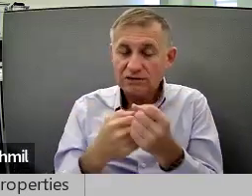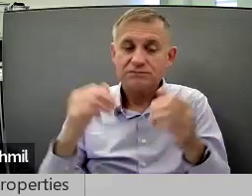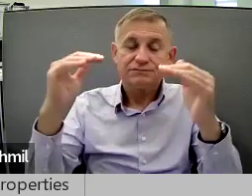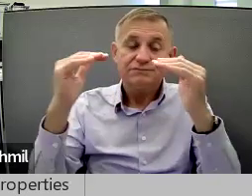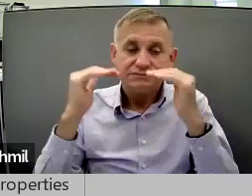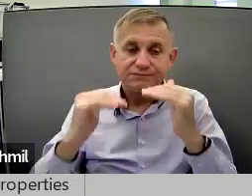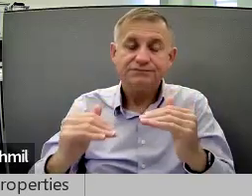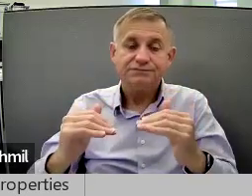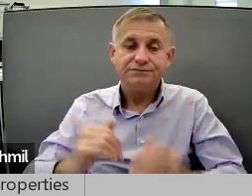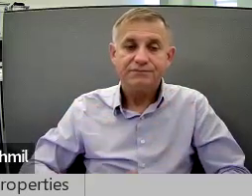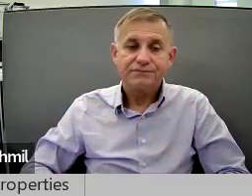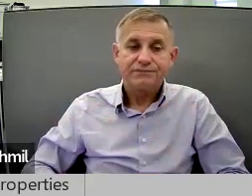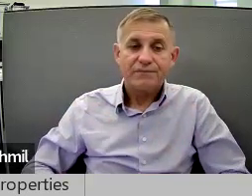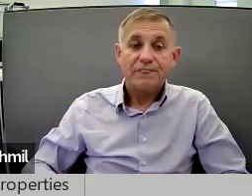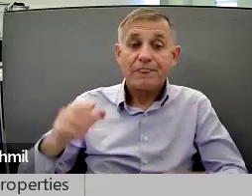to advocate.